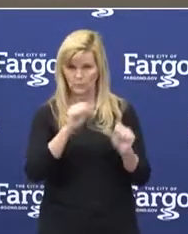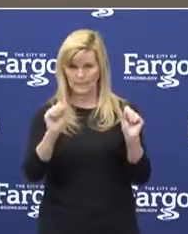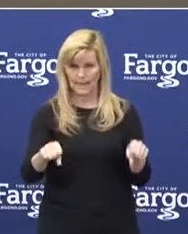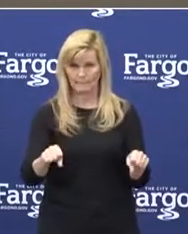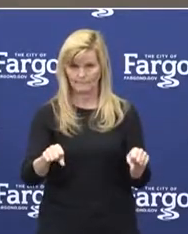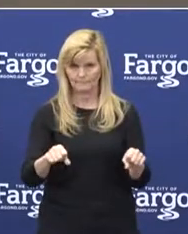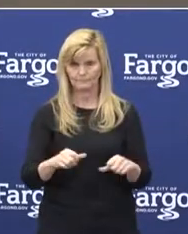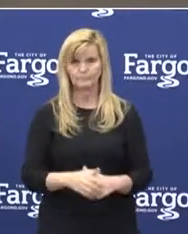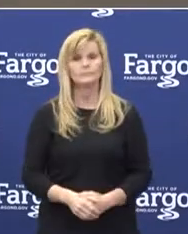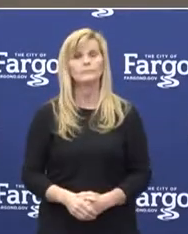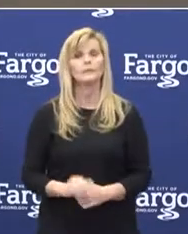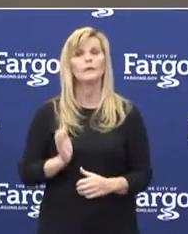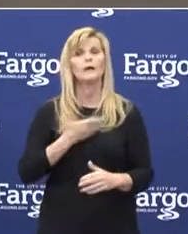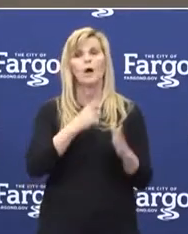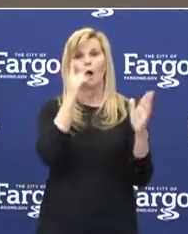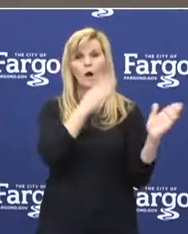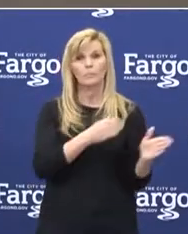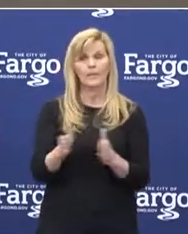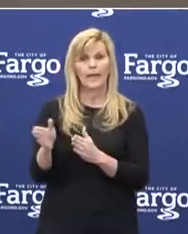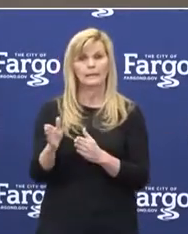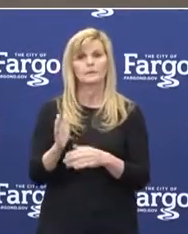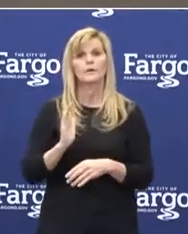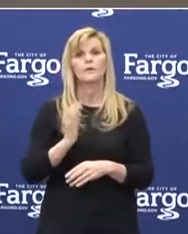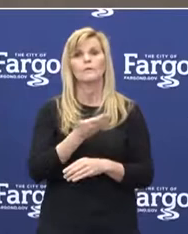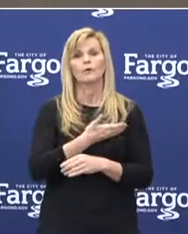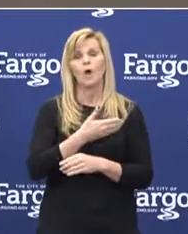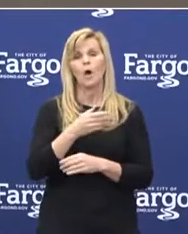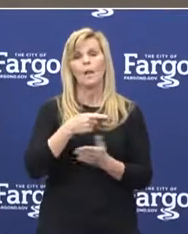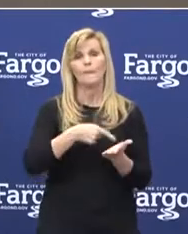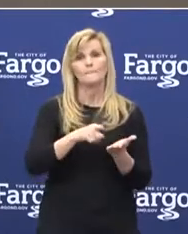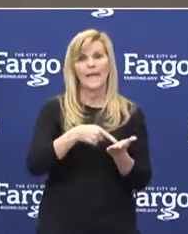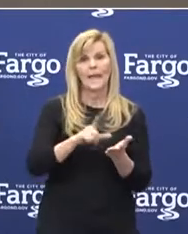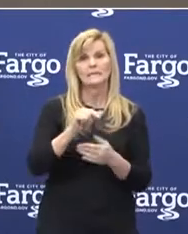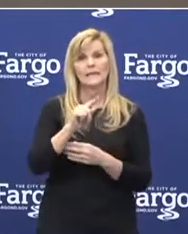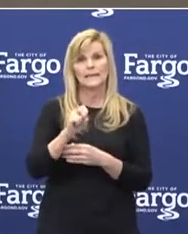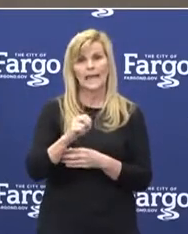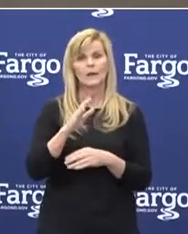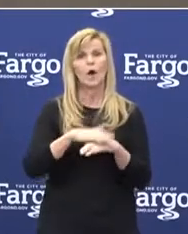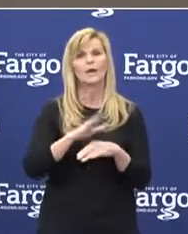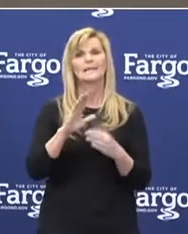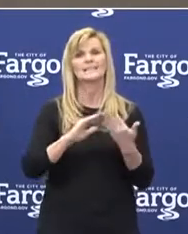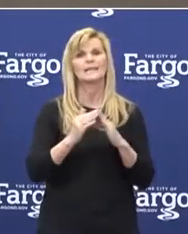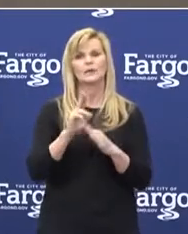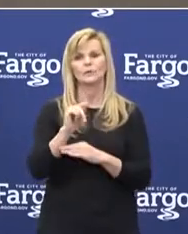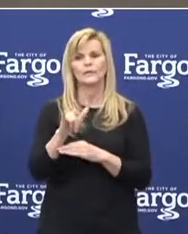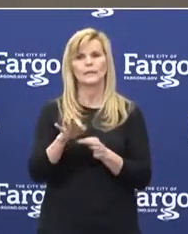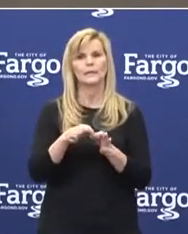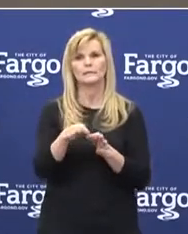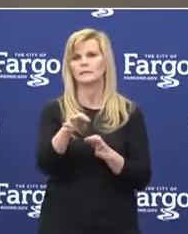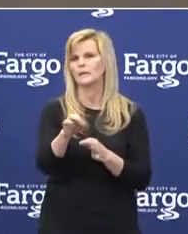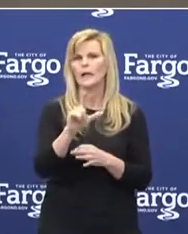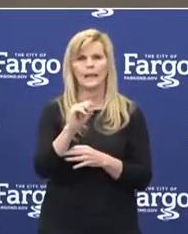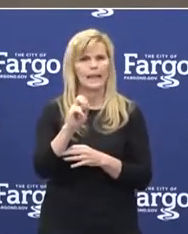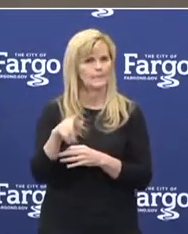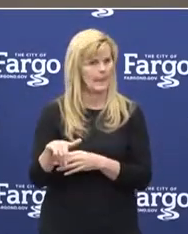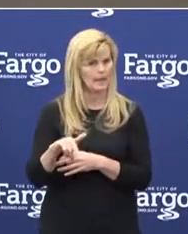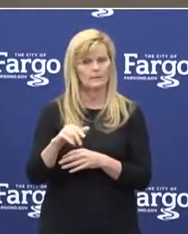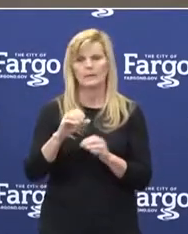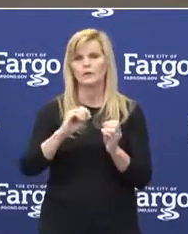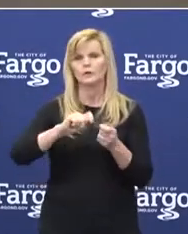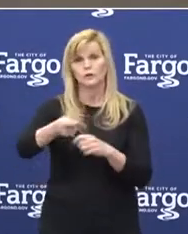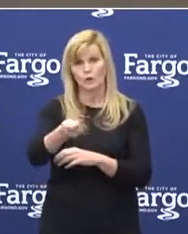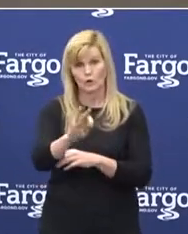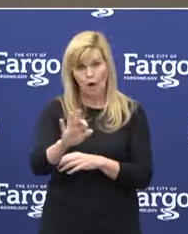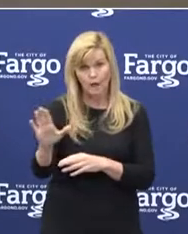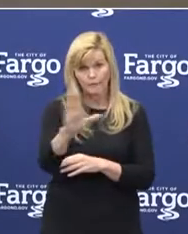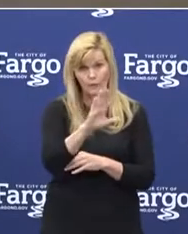As such, our plans include the deferment of all fees related to late payments on city utilities, no utility shutoffs due to the lack of